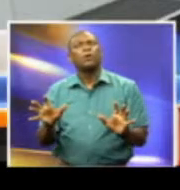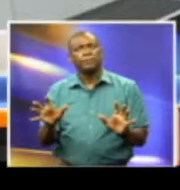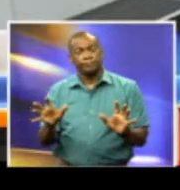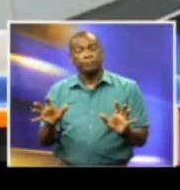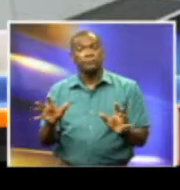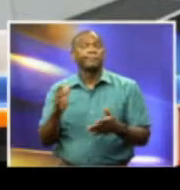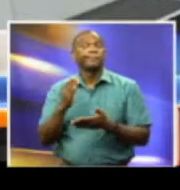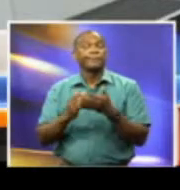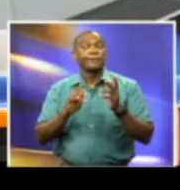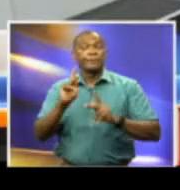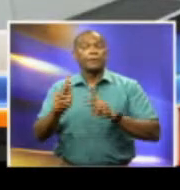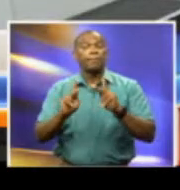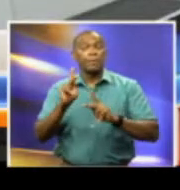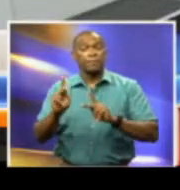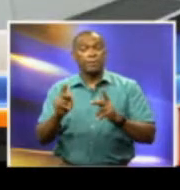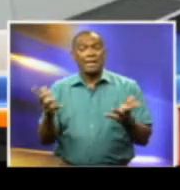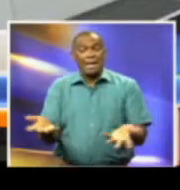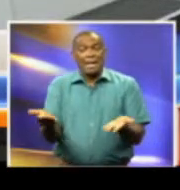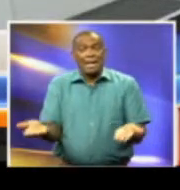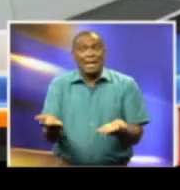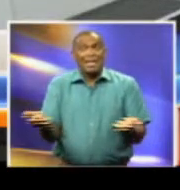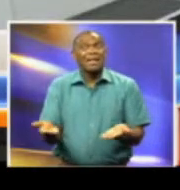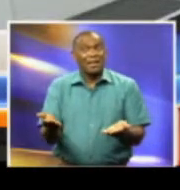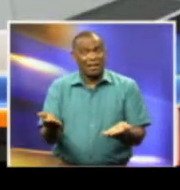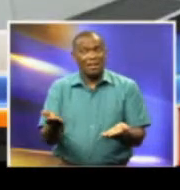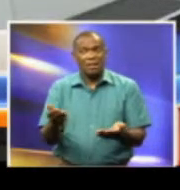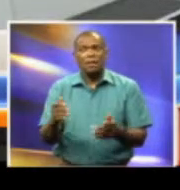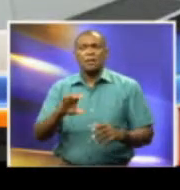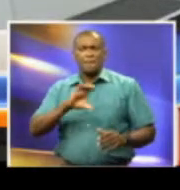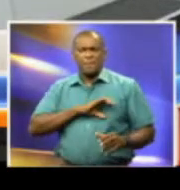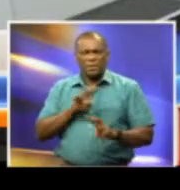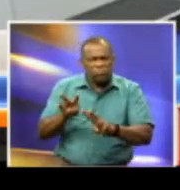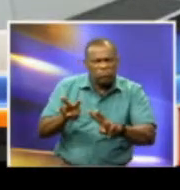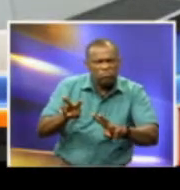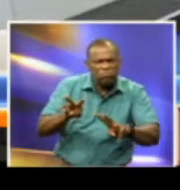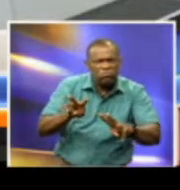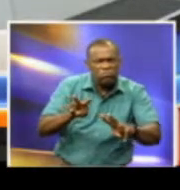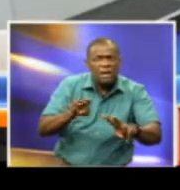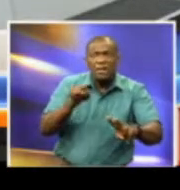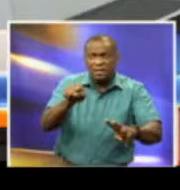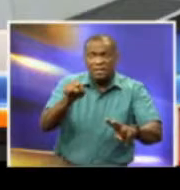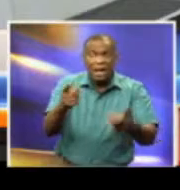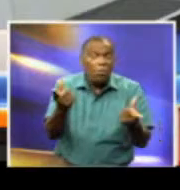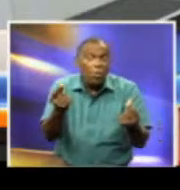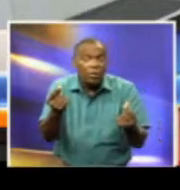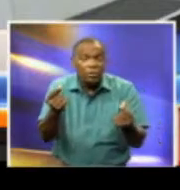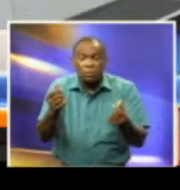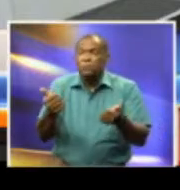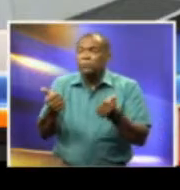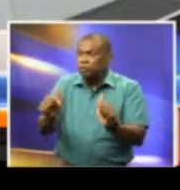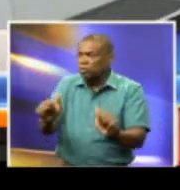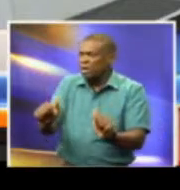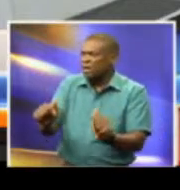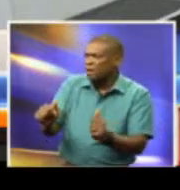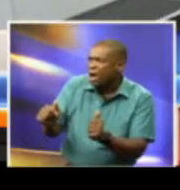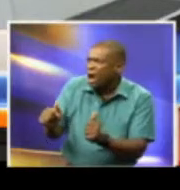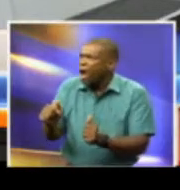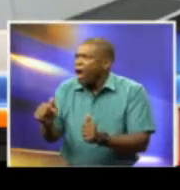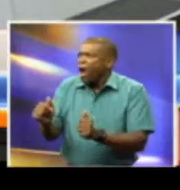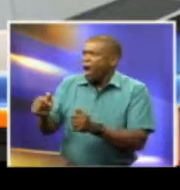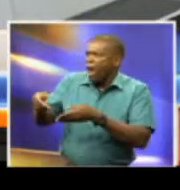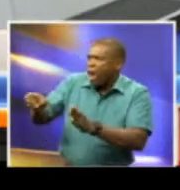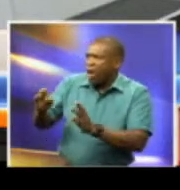radar of the TTPS for facilitating the illegal immigration of migrants. The announcement came today from the Minister of National Security,